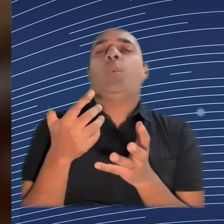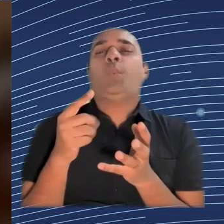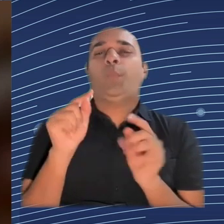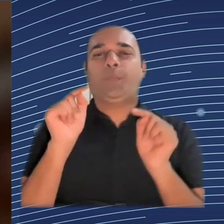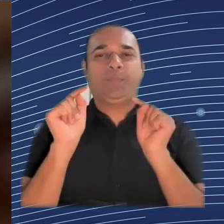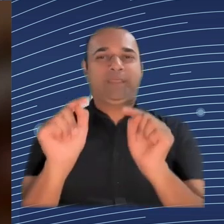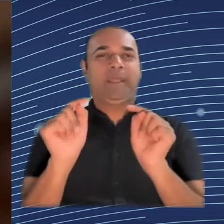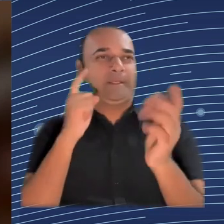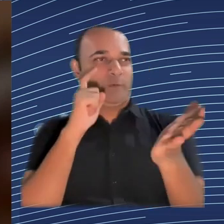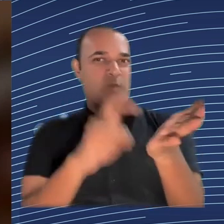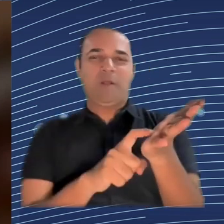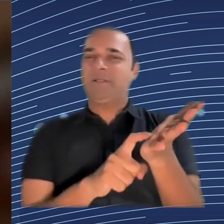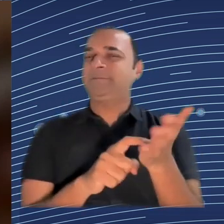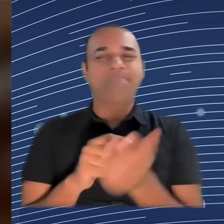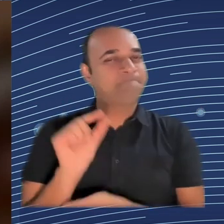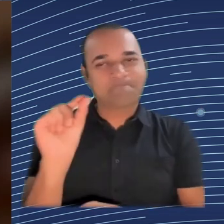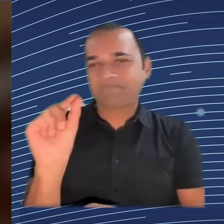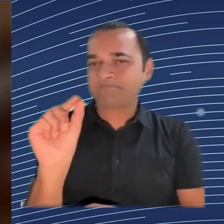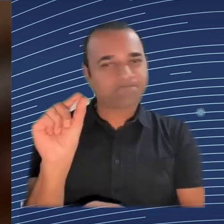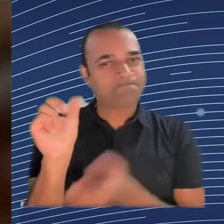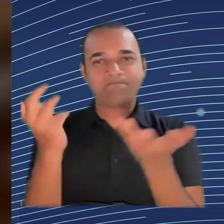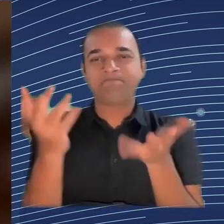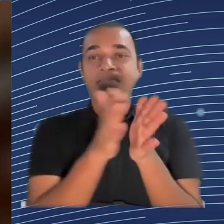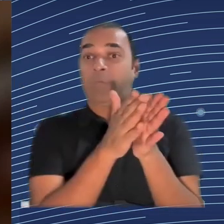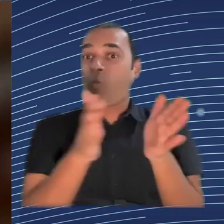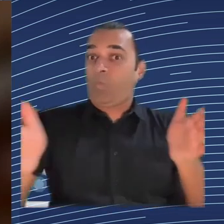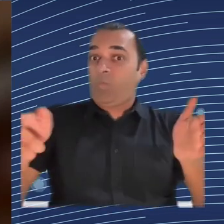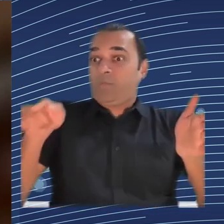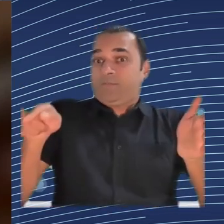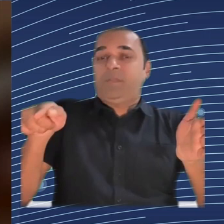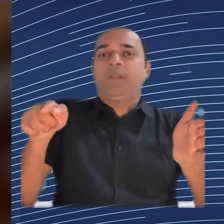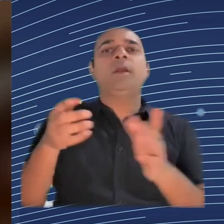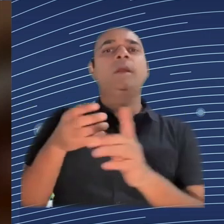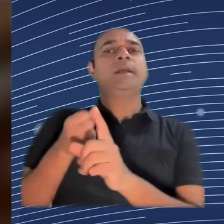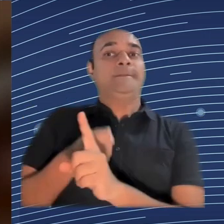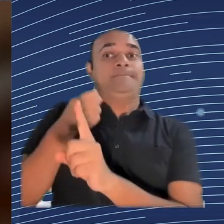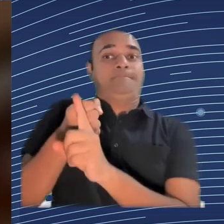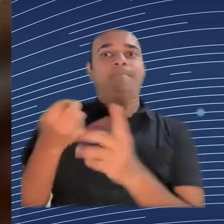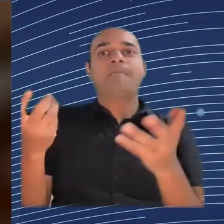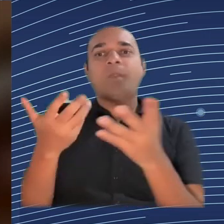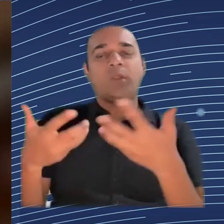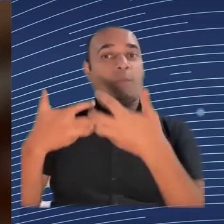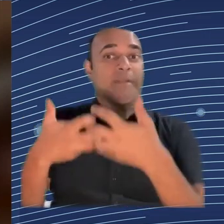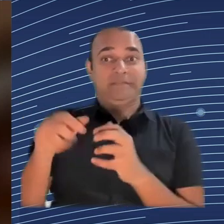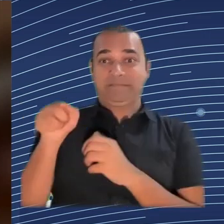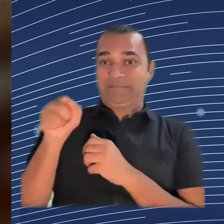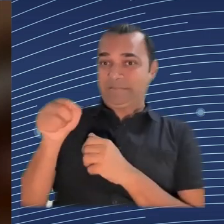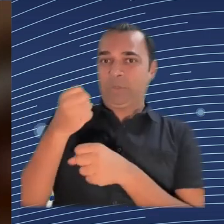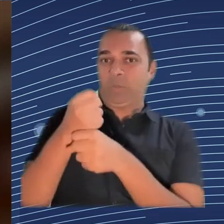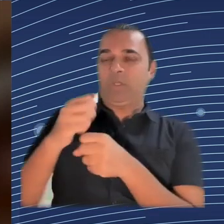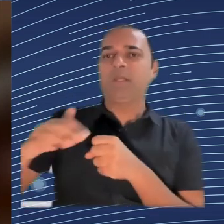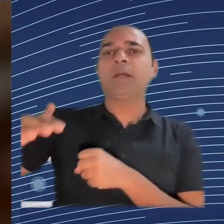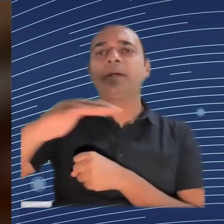project with Swiss union syndicum, and they have conducted interviews with HR personnel and Swiss companies.